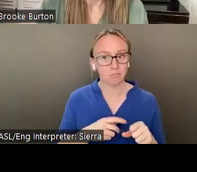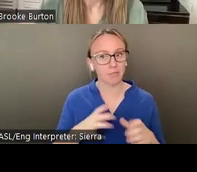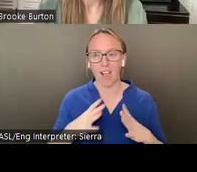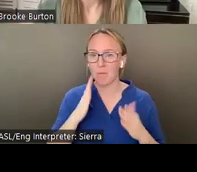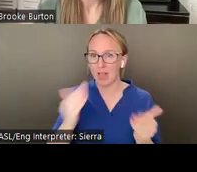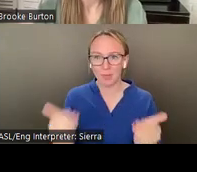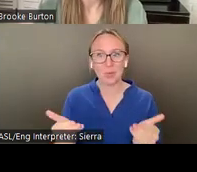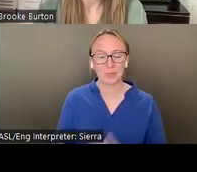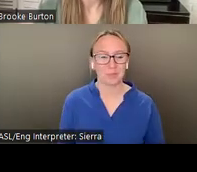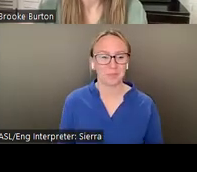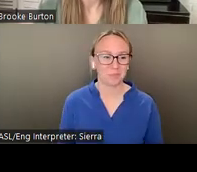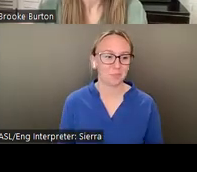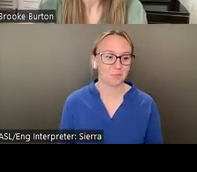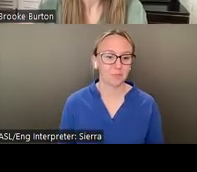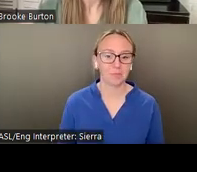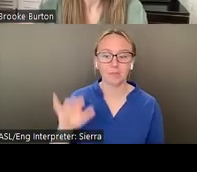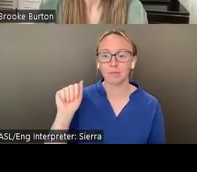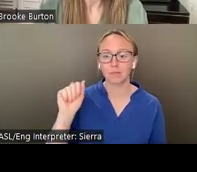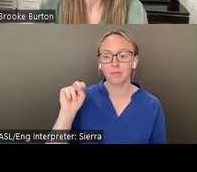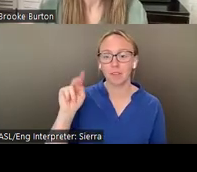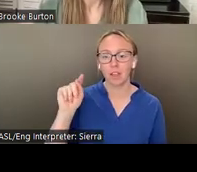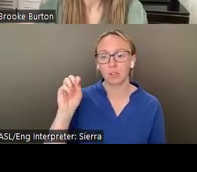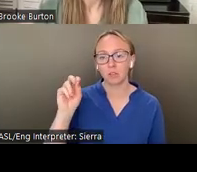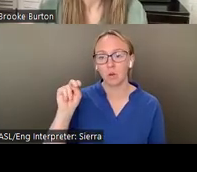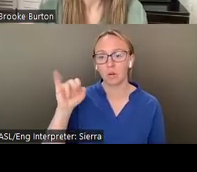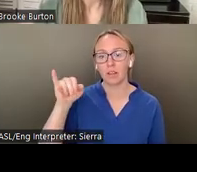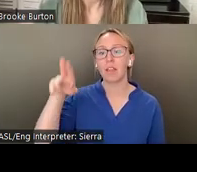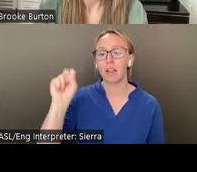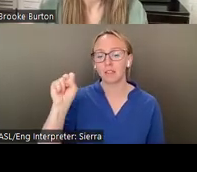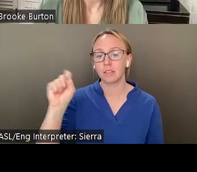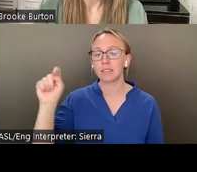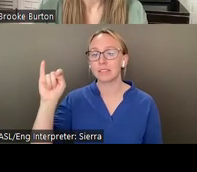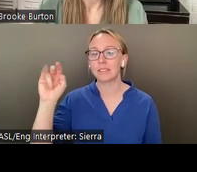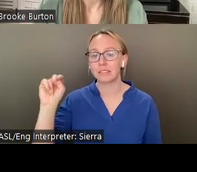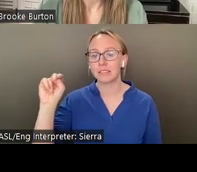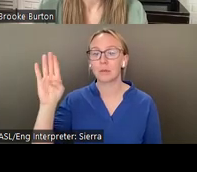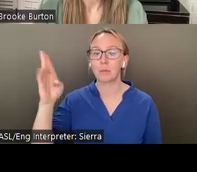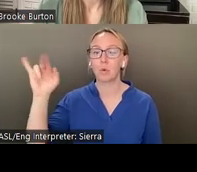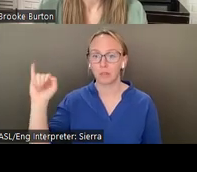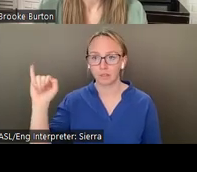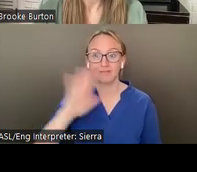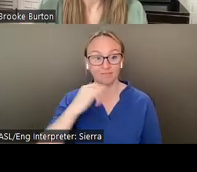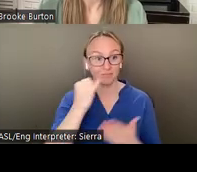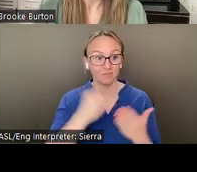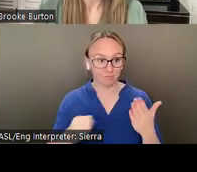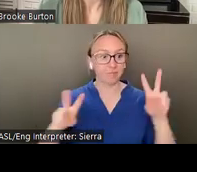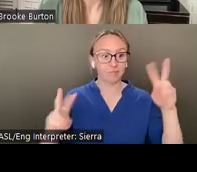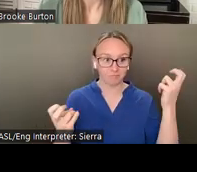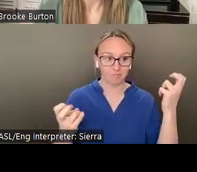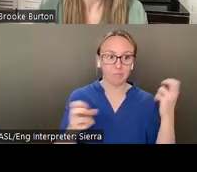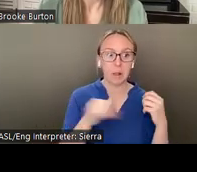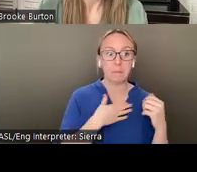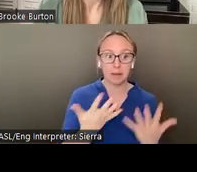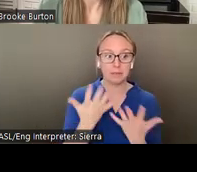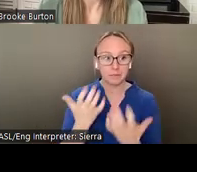This is Antonius Teen Buoy's work. The title is like my desire. Now for the life stars have